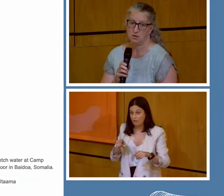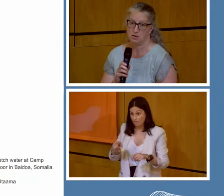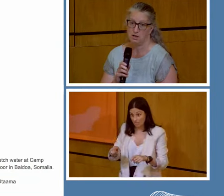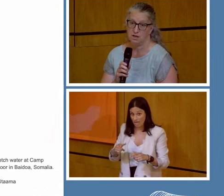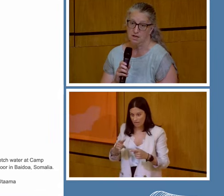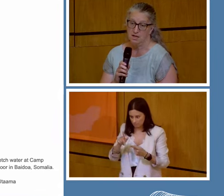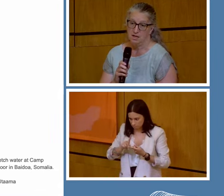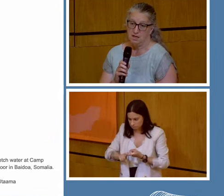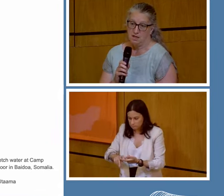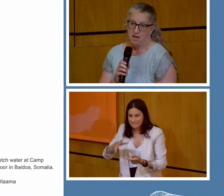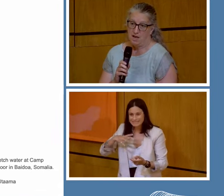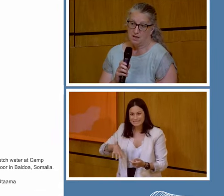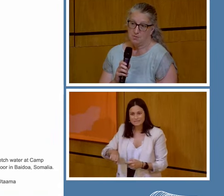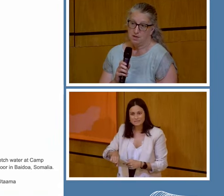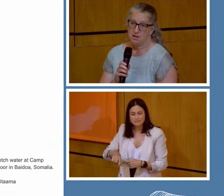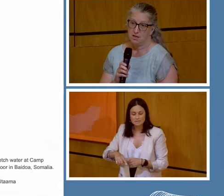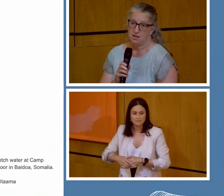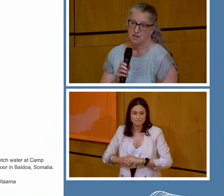they rely on.